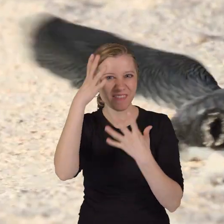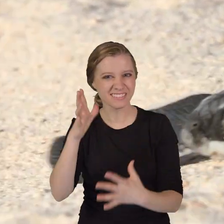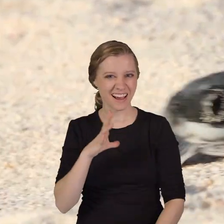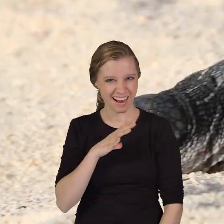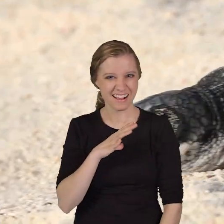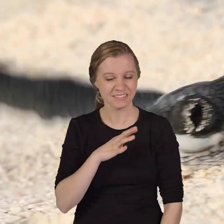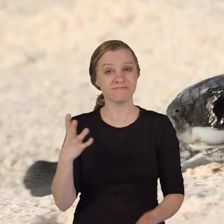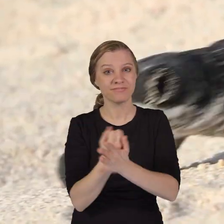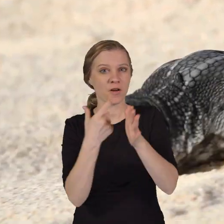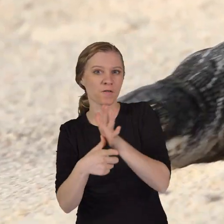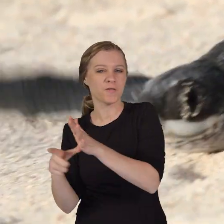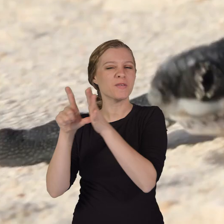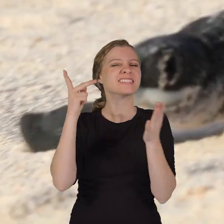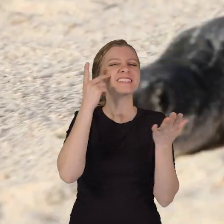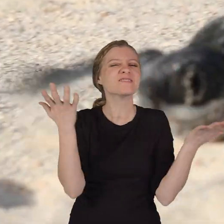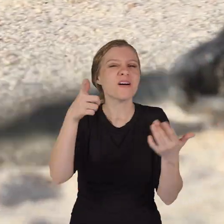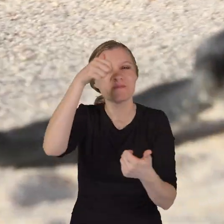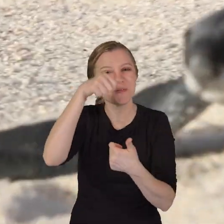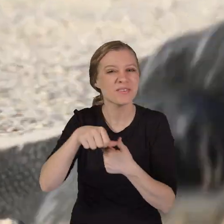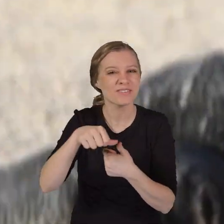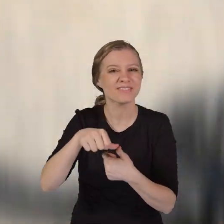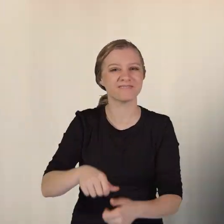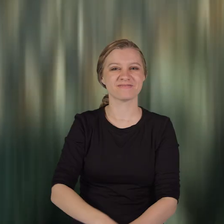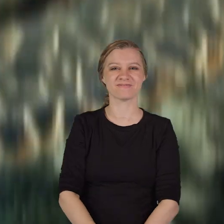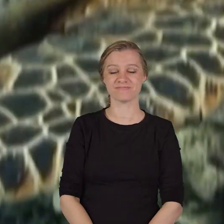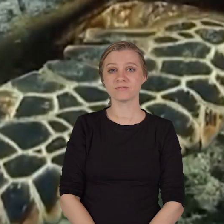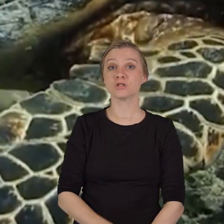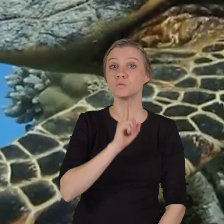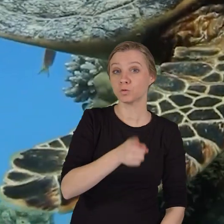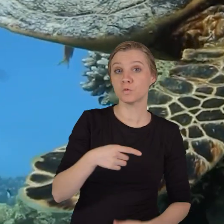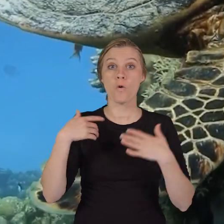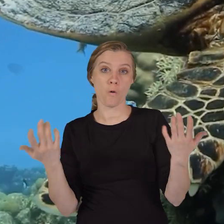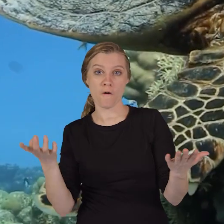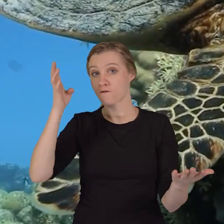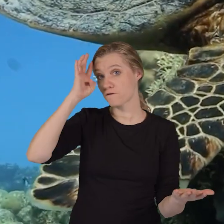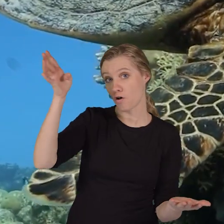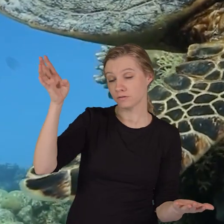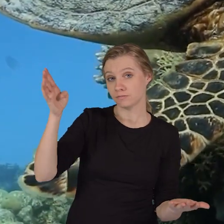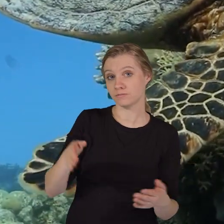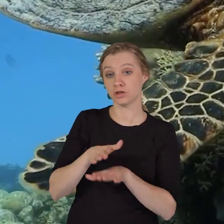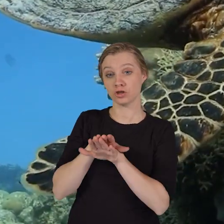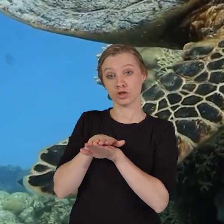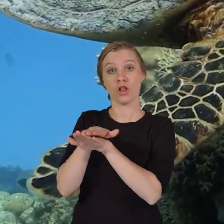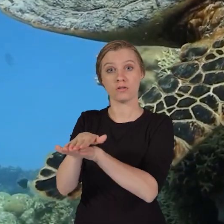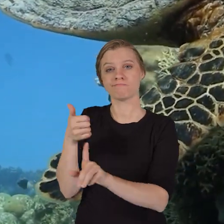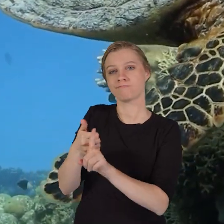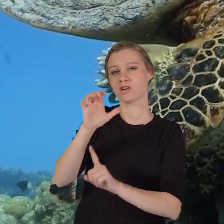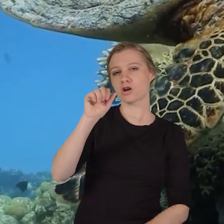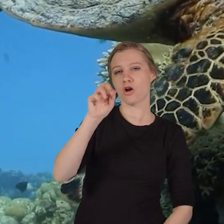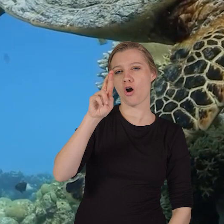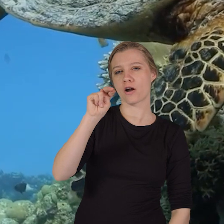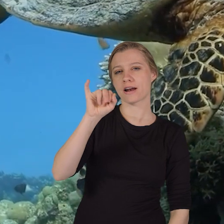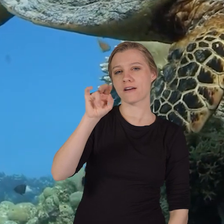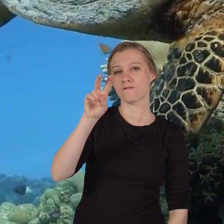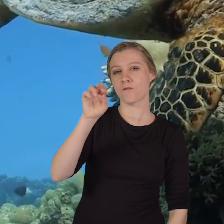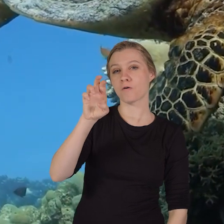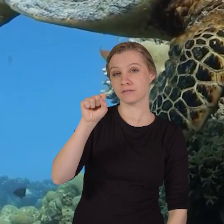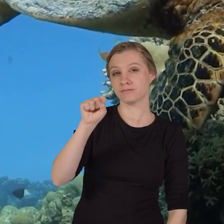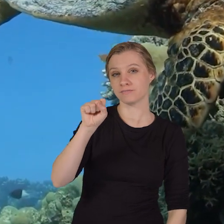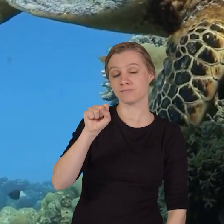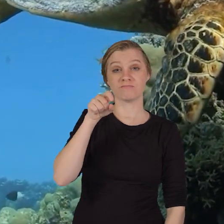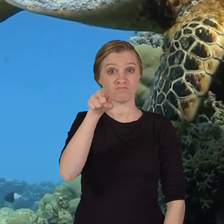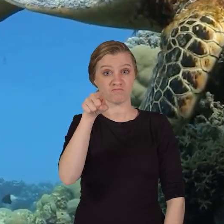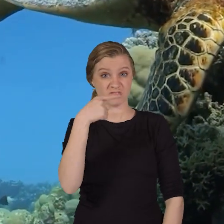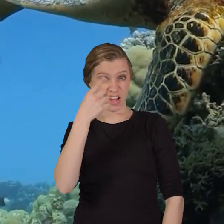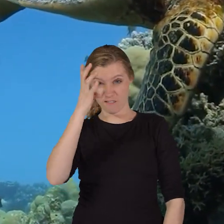info. Let's review to see what you remember. True or false, turtles are carnivores. If